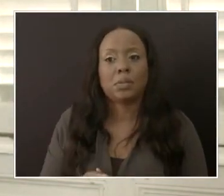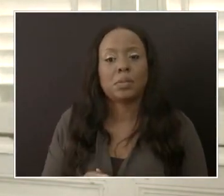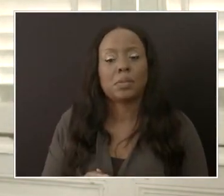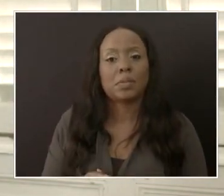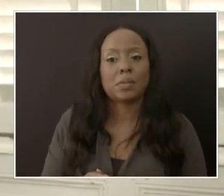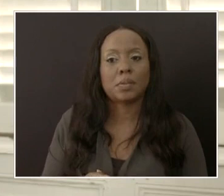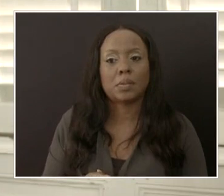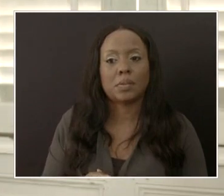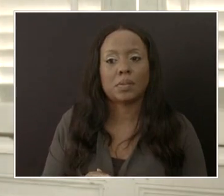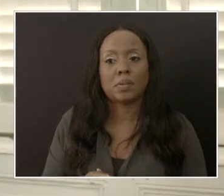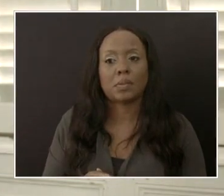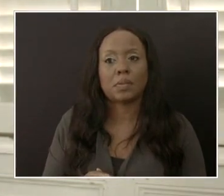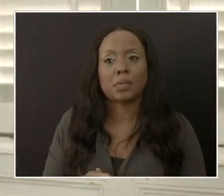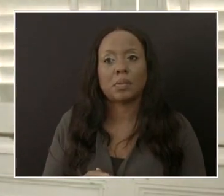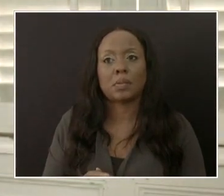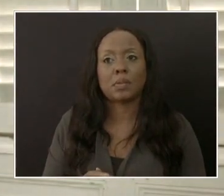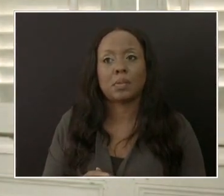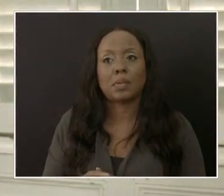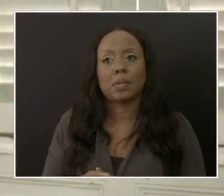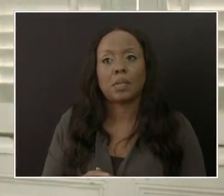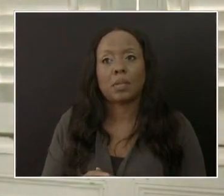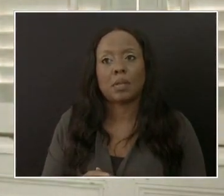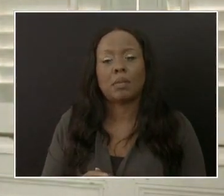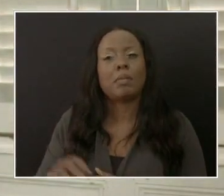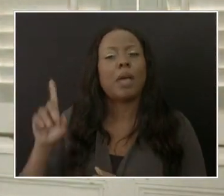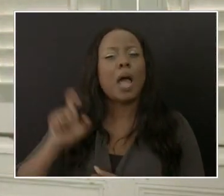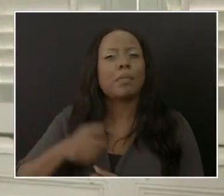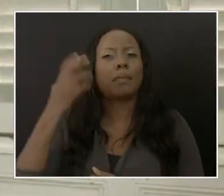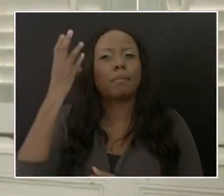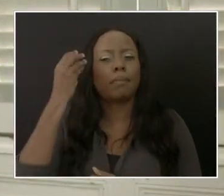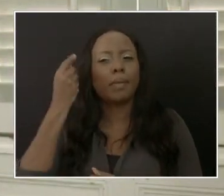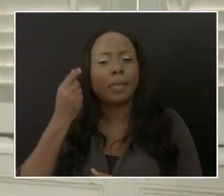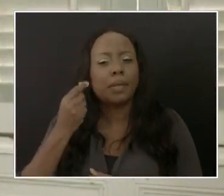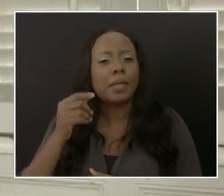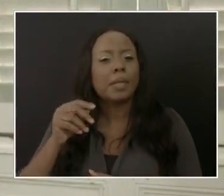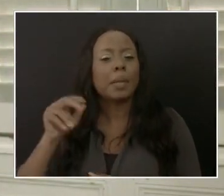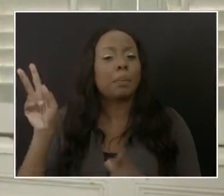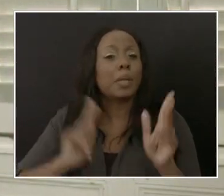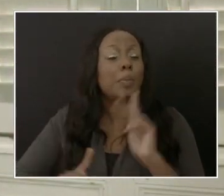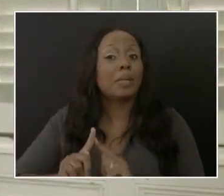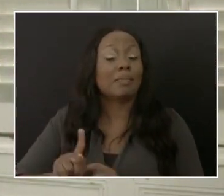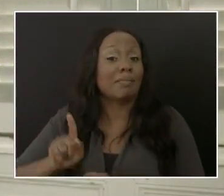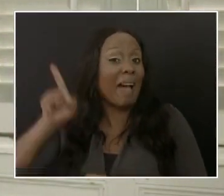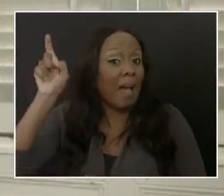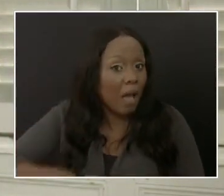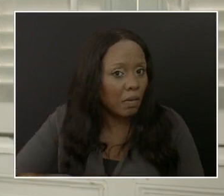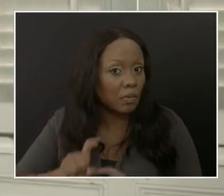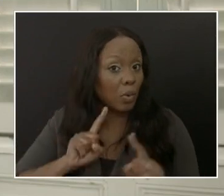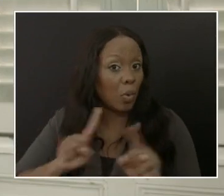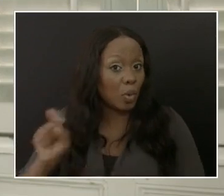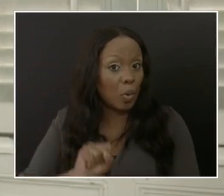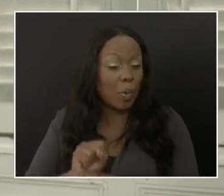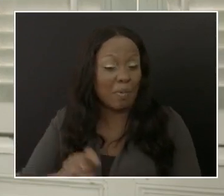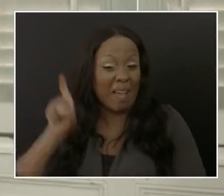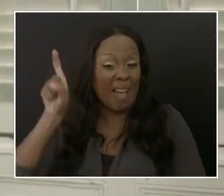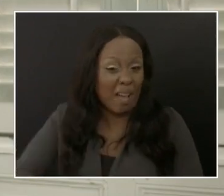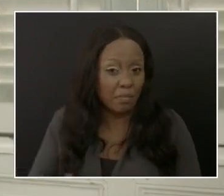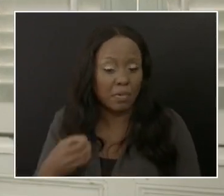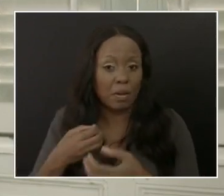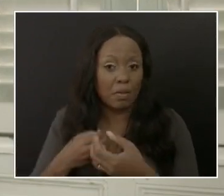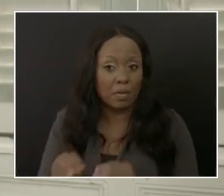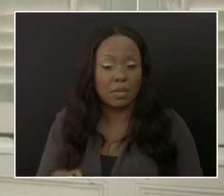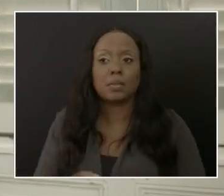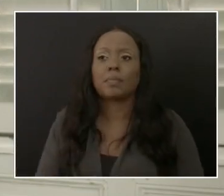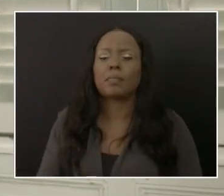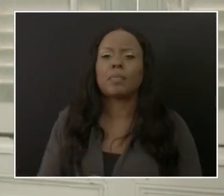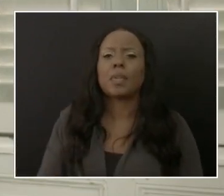for persons to be in the office. Now, if this is one of those departments where each